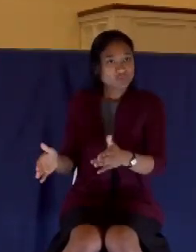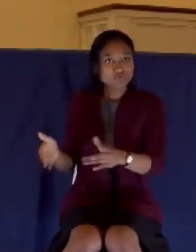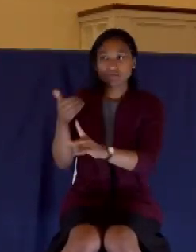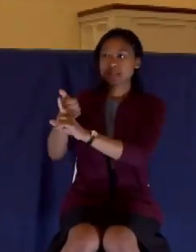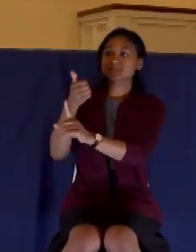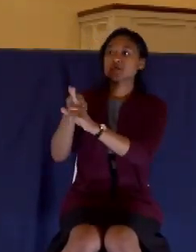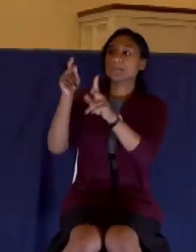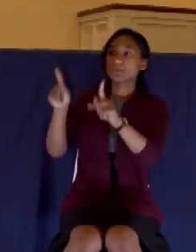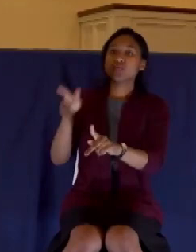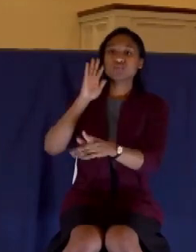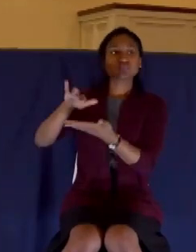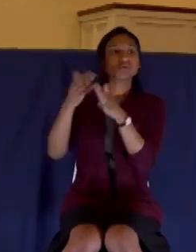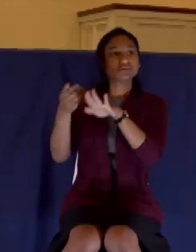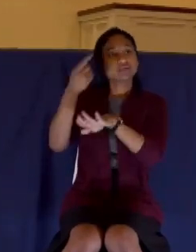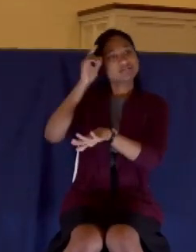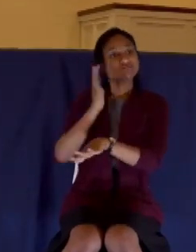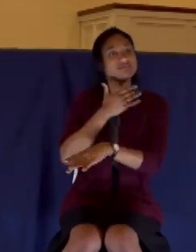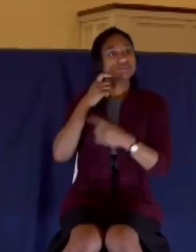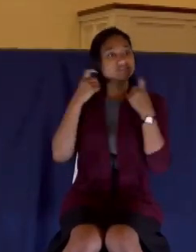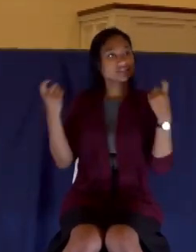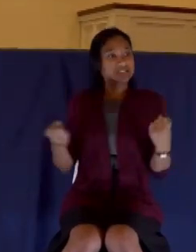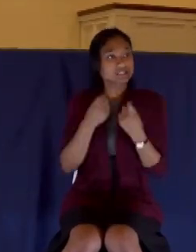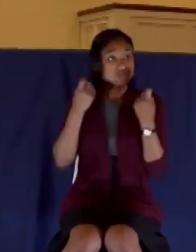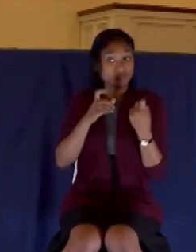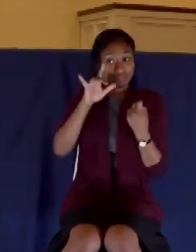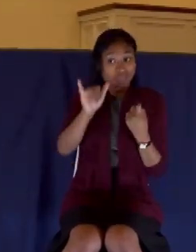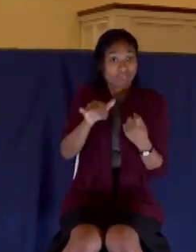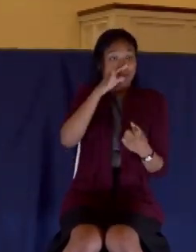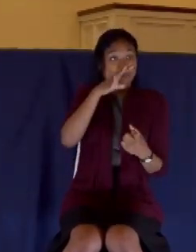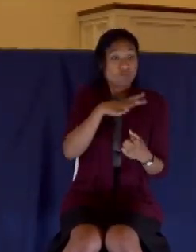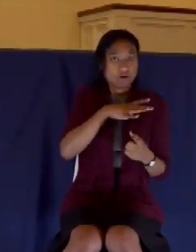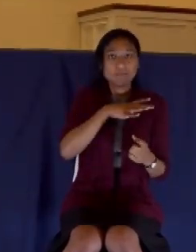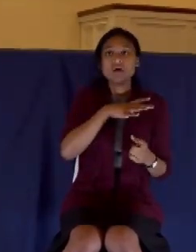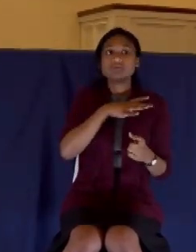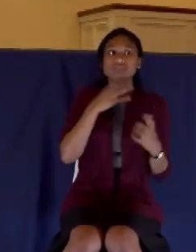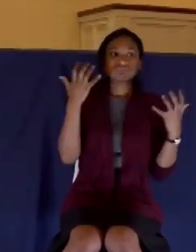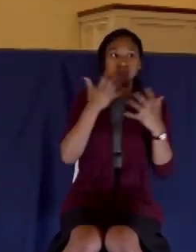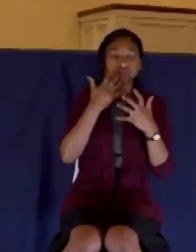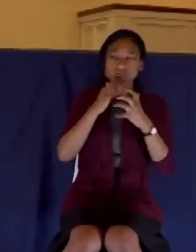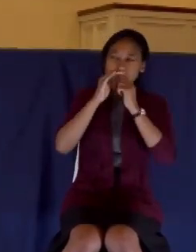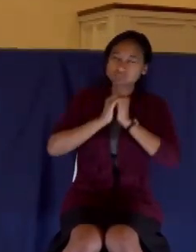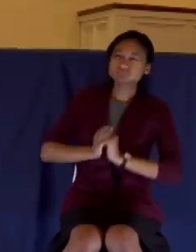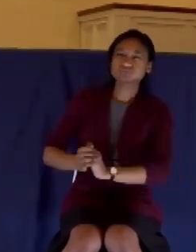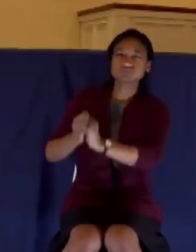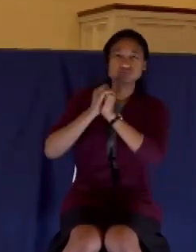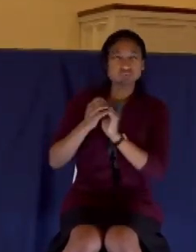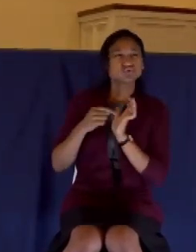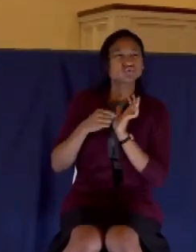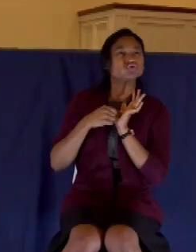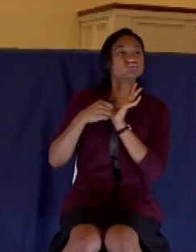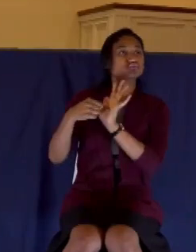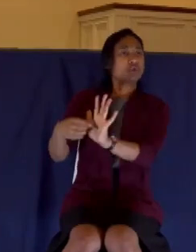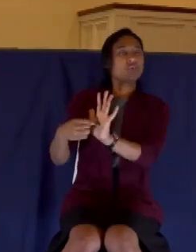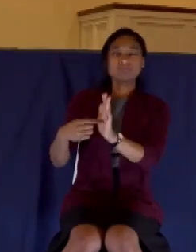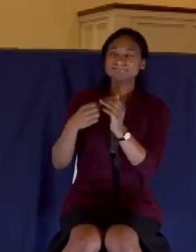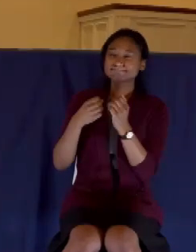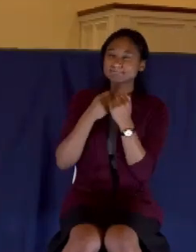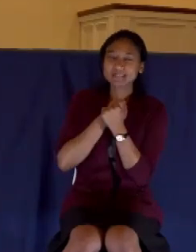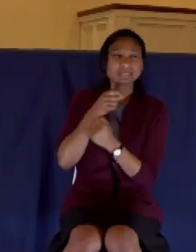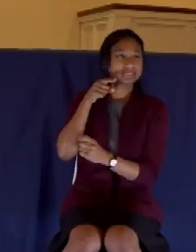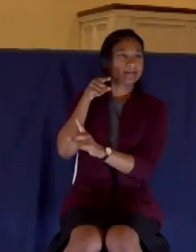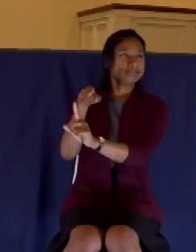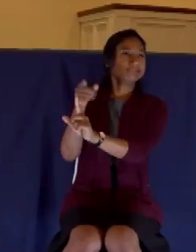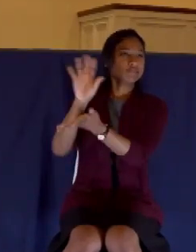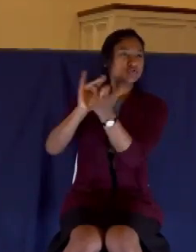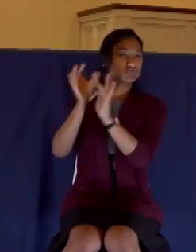sins. And she does this incredible act of devotion and worship that shows her love for the Lord Jesus